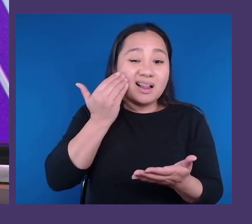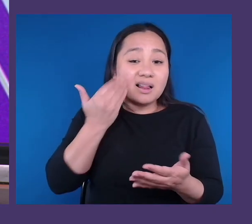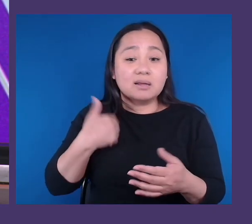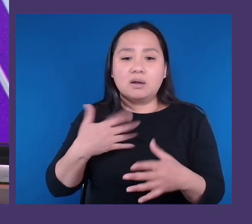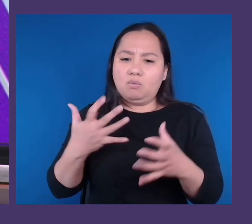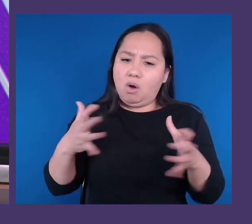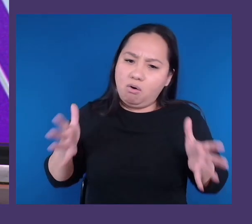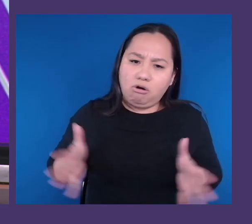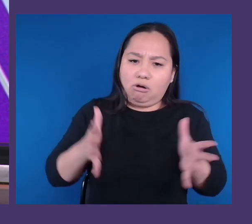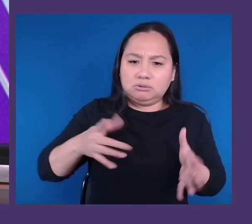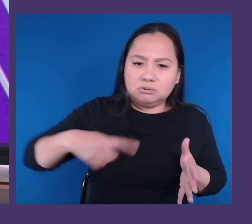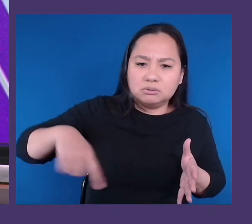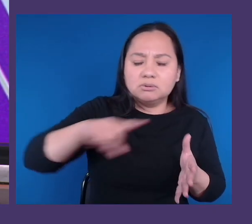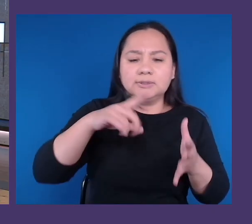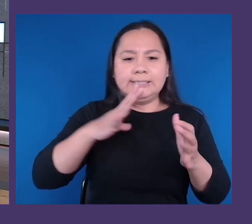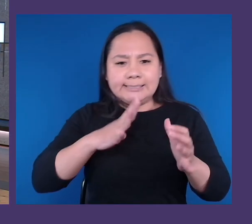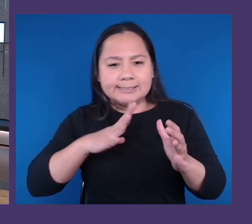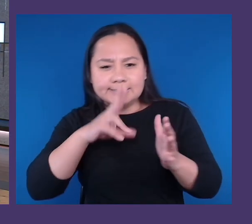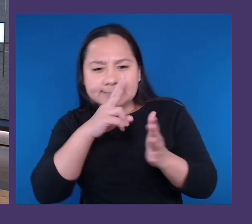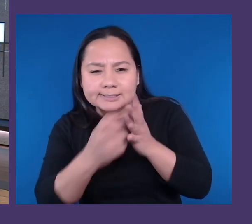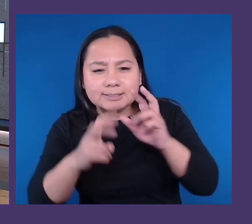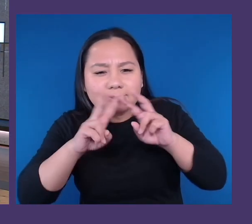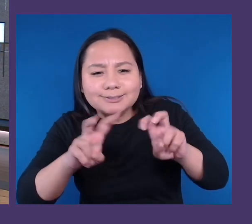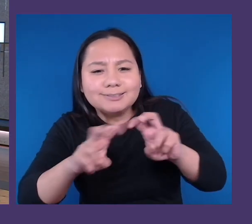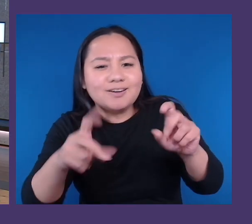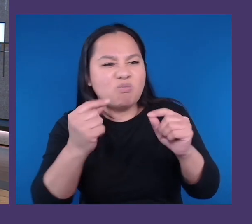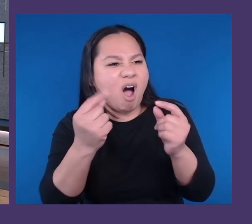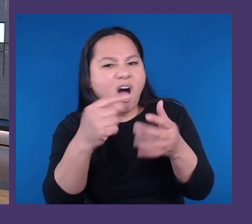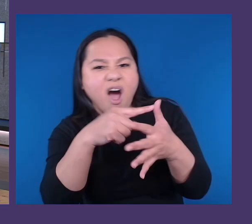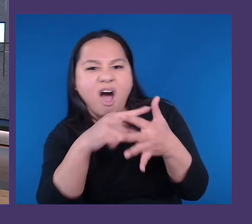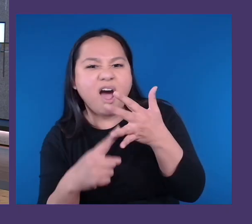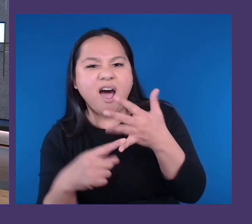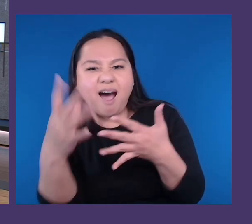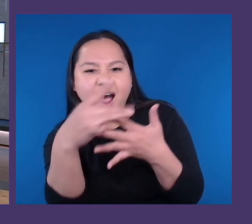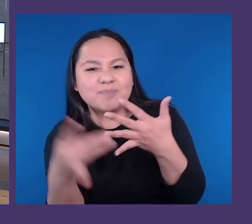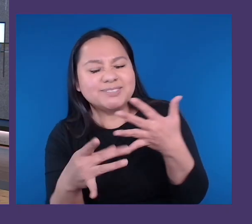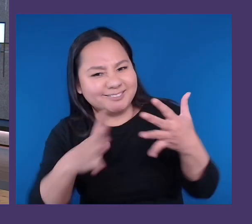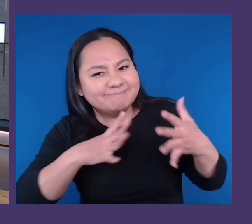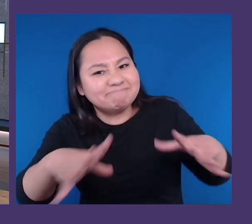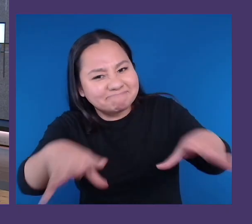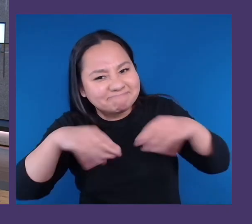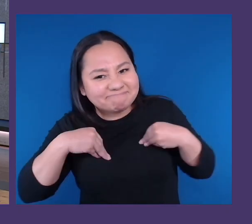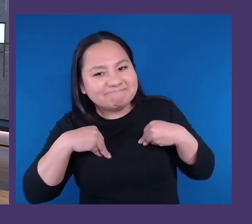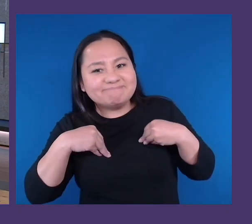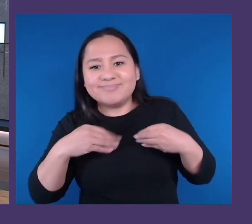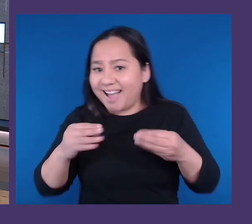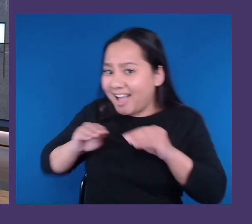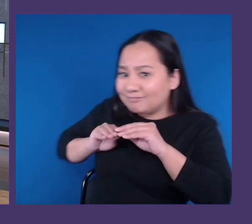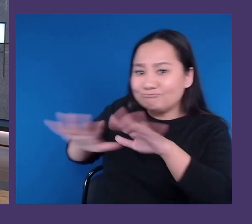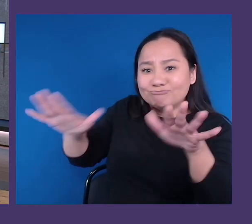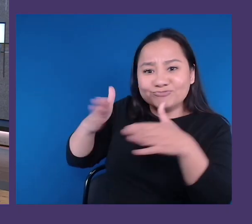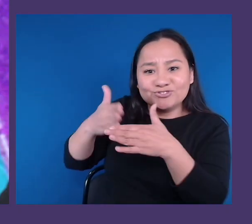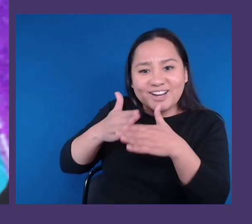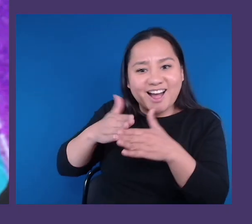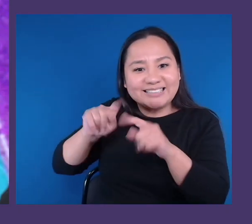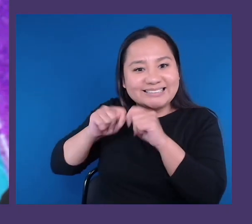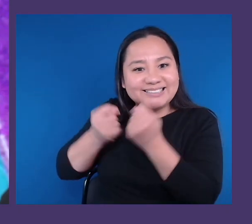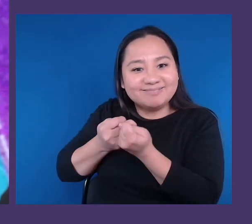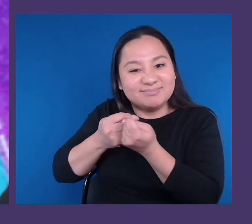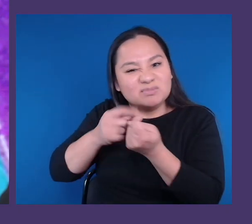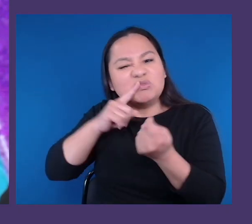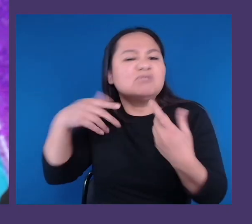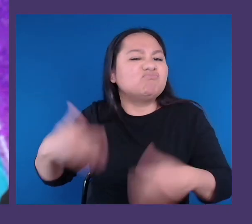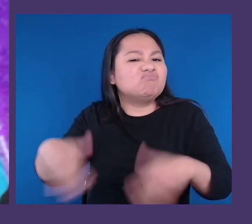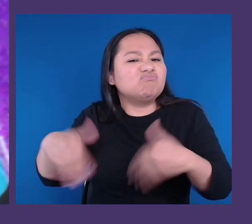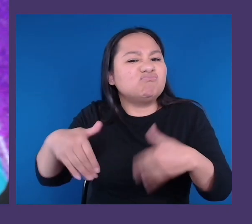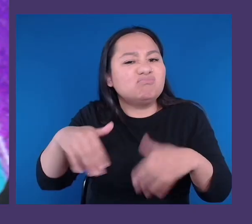that goes a really long way. I just want to quickly call back to when you were talking about setting expectations. That was the thing I found the most impactful from the Neurodiversity